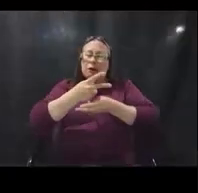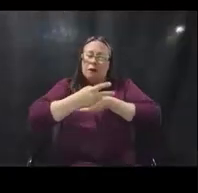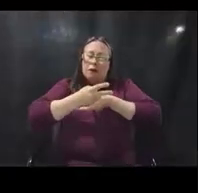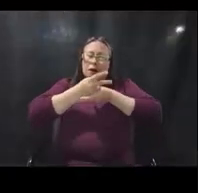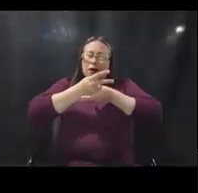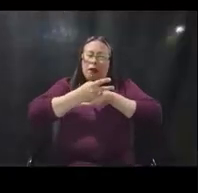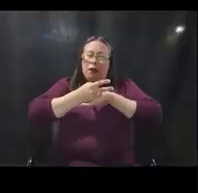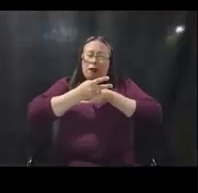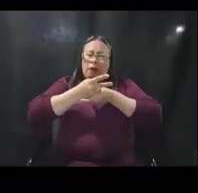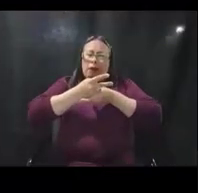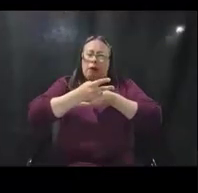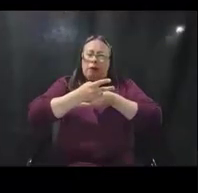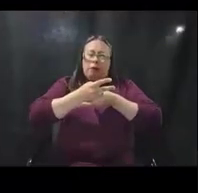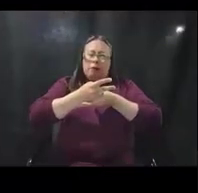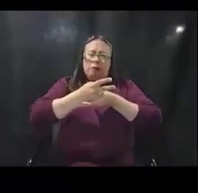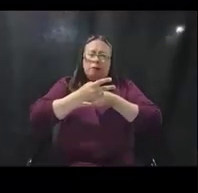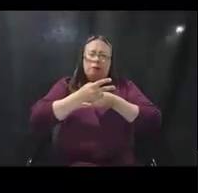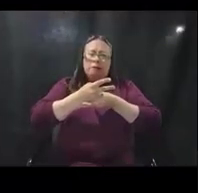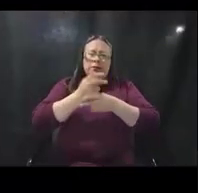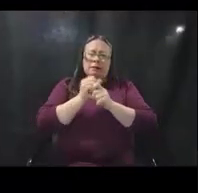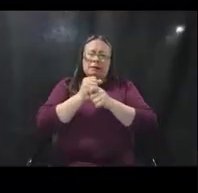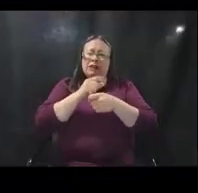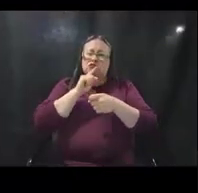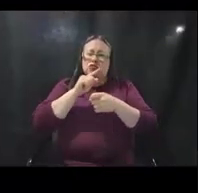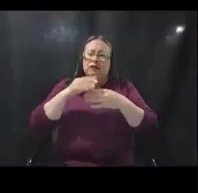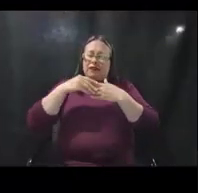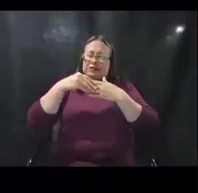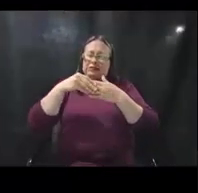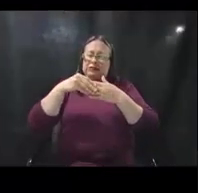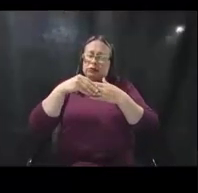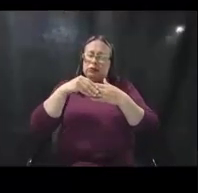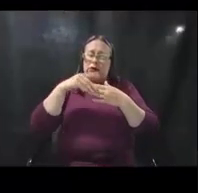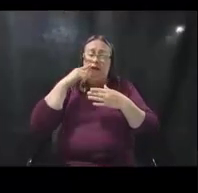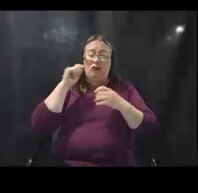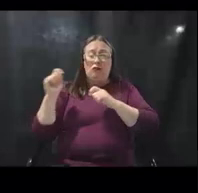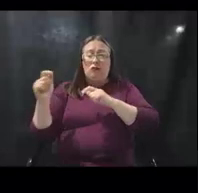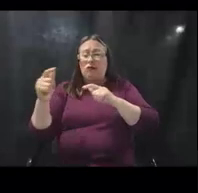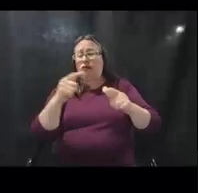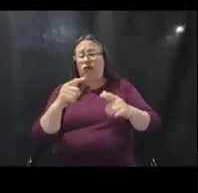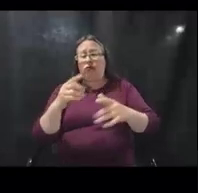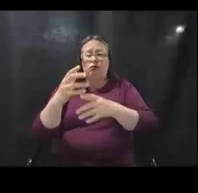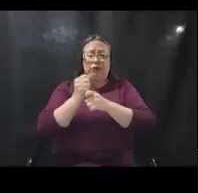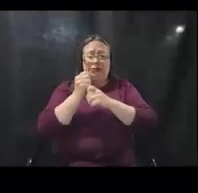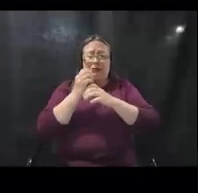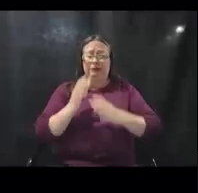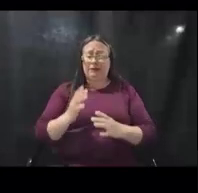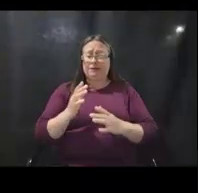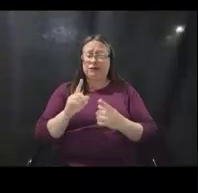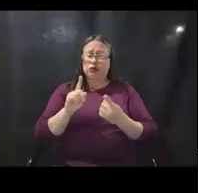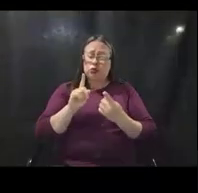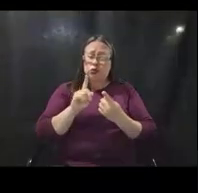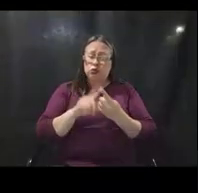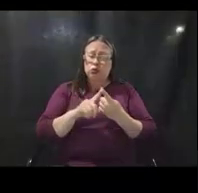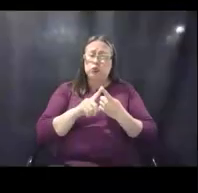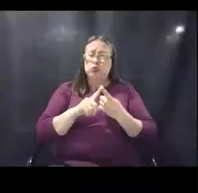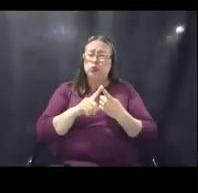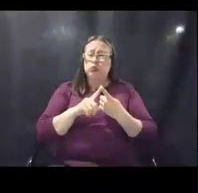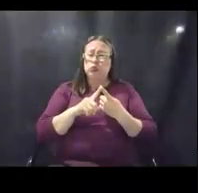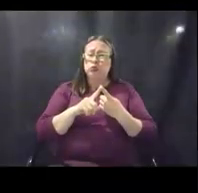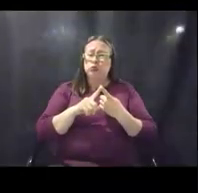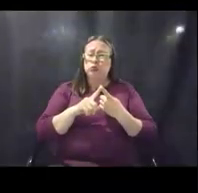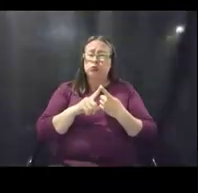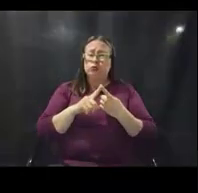to enable the flexibility for every recipient and every sub-recipient to address the specific